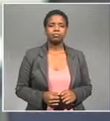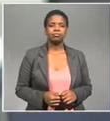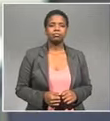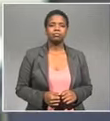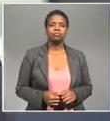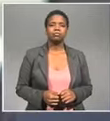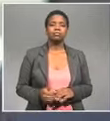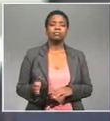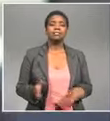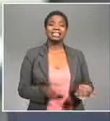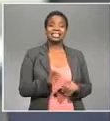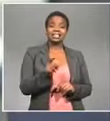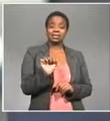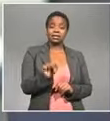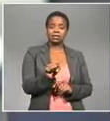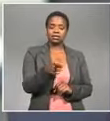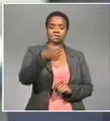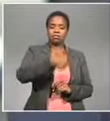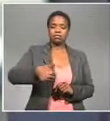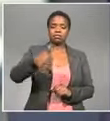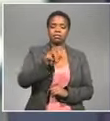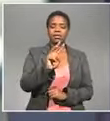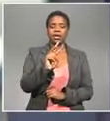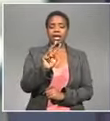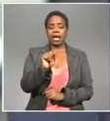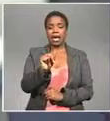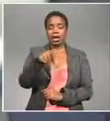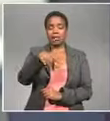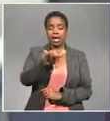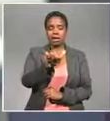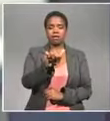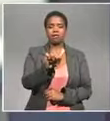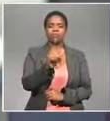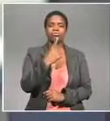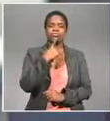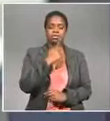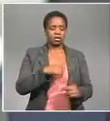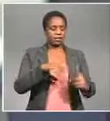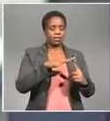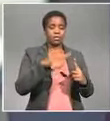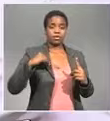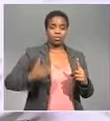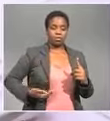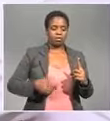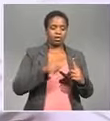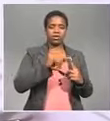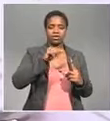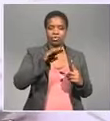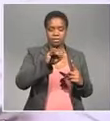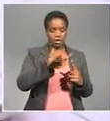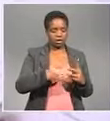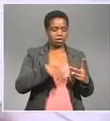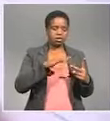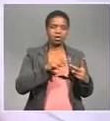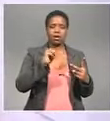Willi Hofmeyer is so far the most senior NPA official to testify against Nongobo Jiba and Lawrence Mgwebi He says